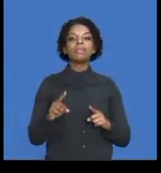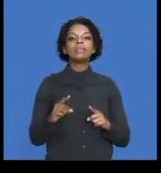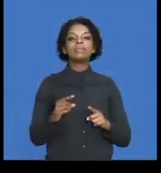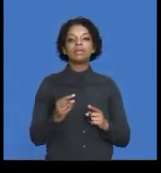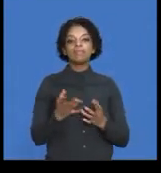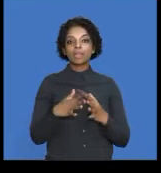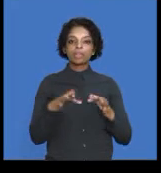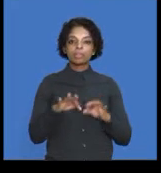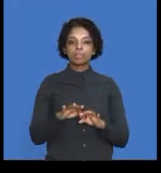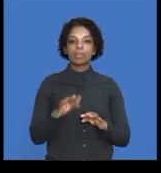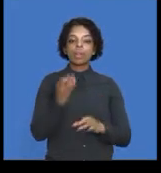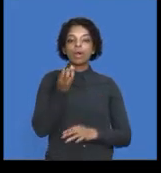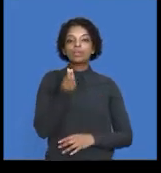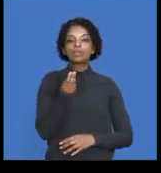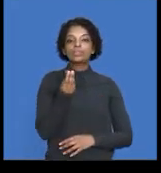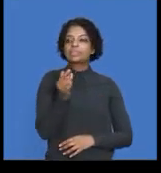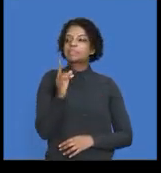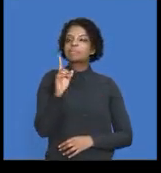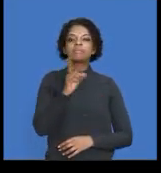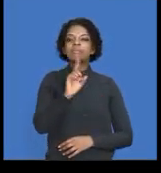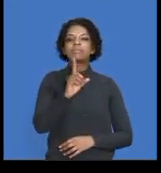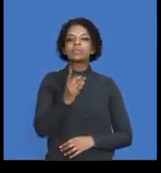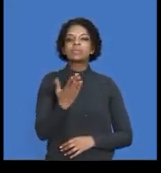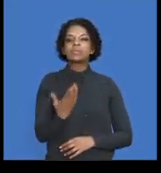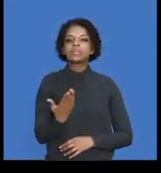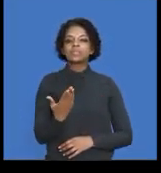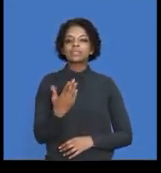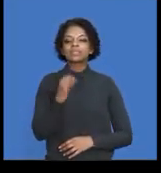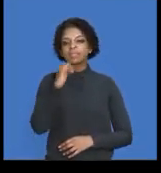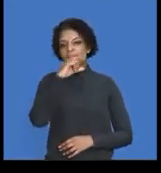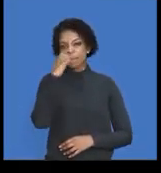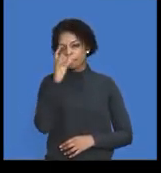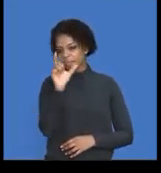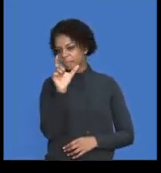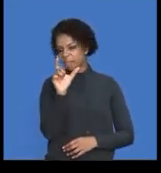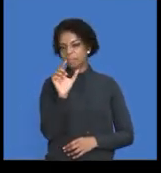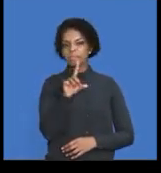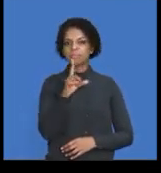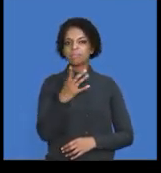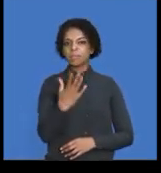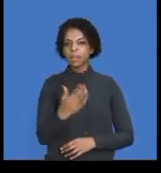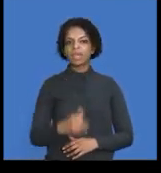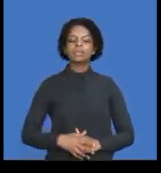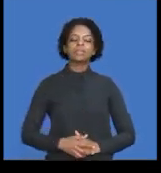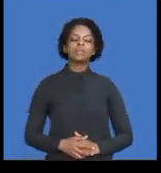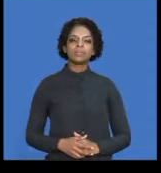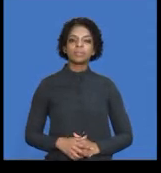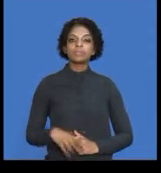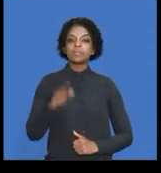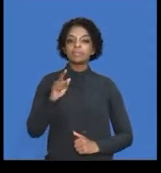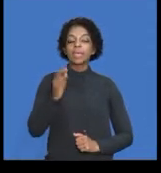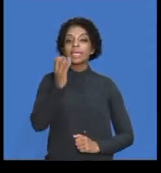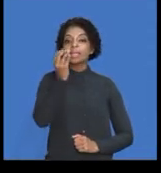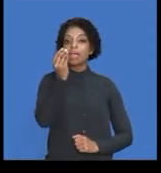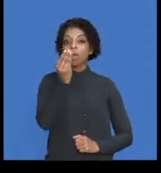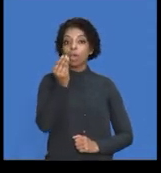costs. What are they? Firstly, what is a variable cost? A variable cost is a cost that varies